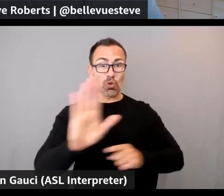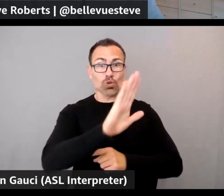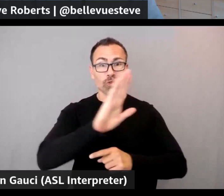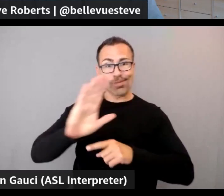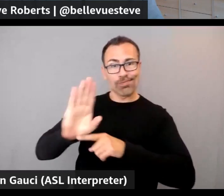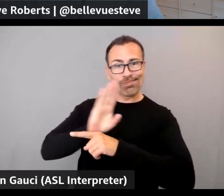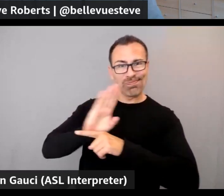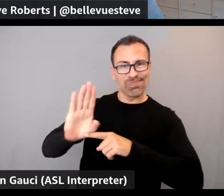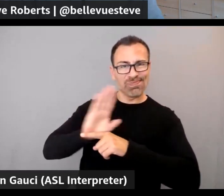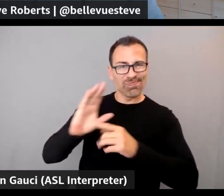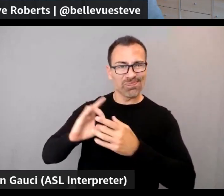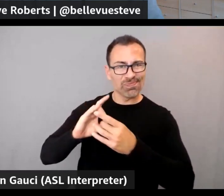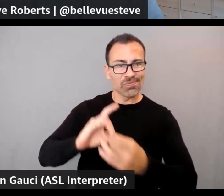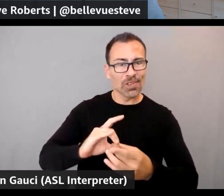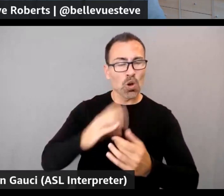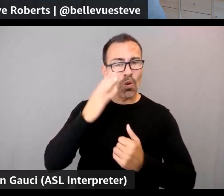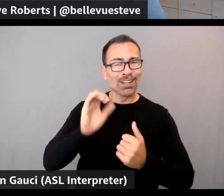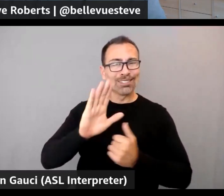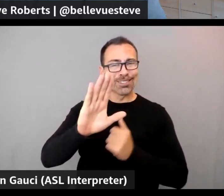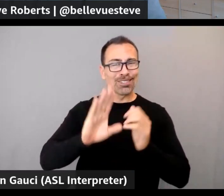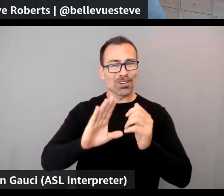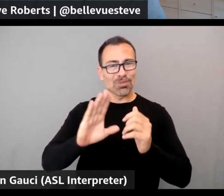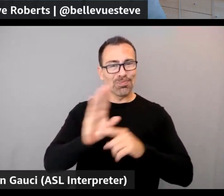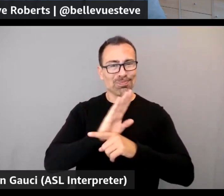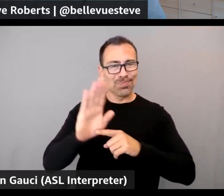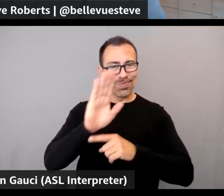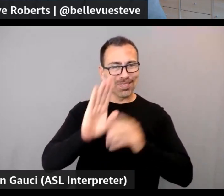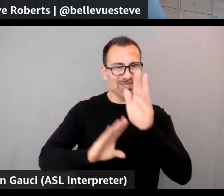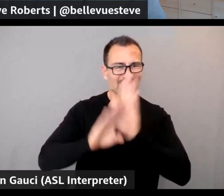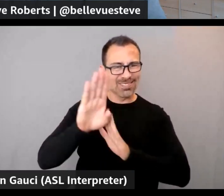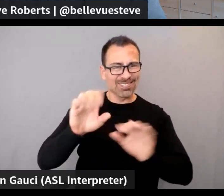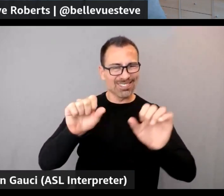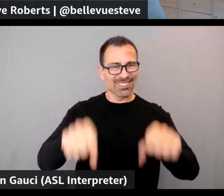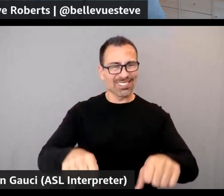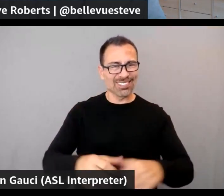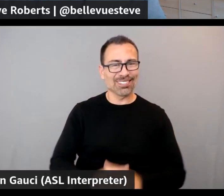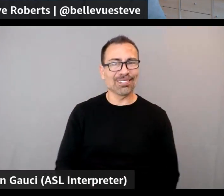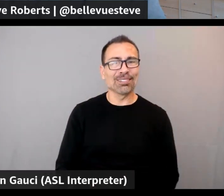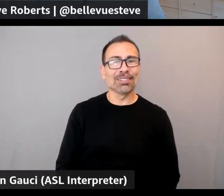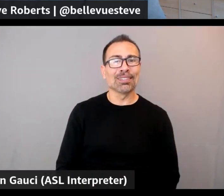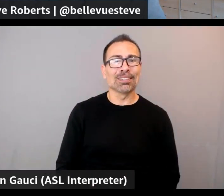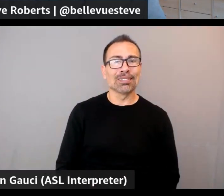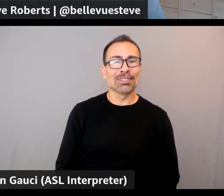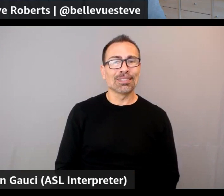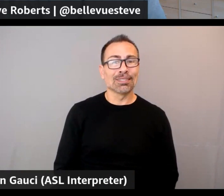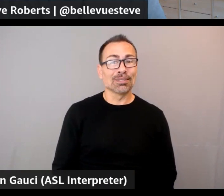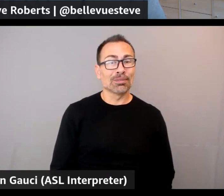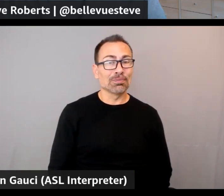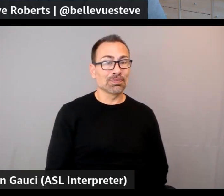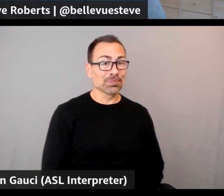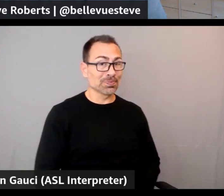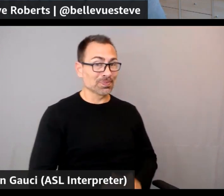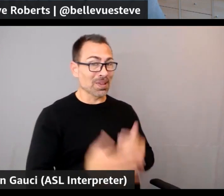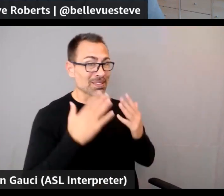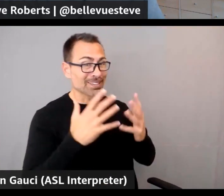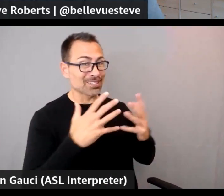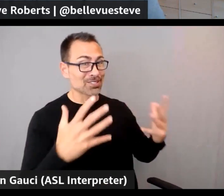take your business to the next level. Cool. Well, thanks so much for joining us. Thank you